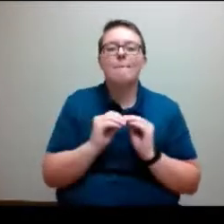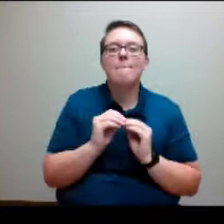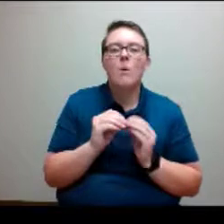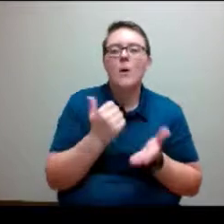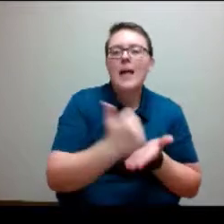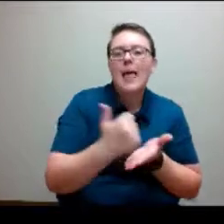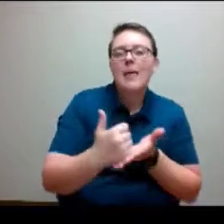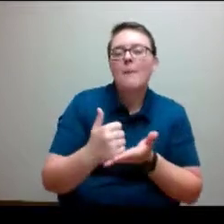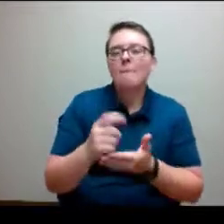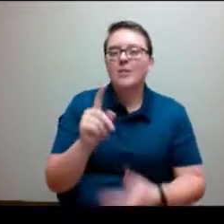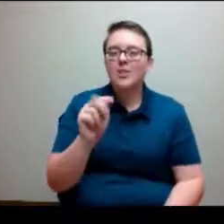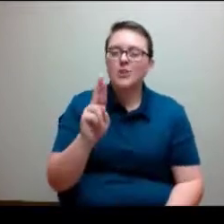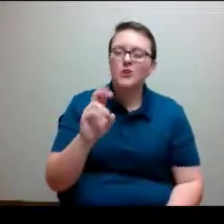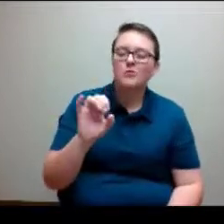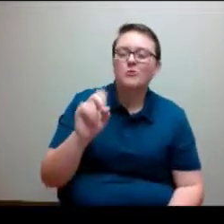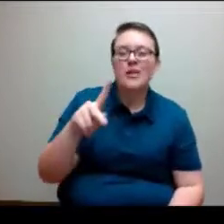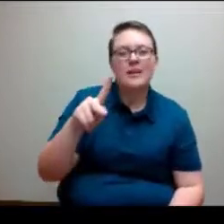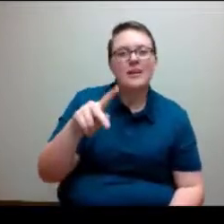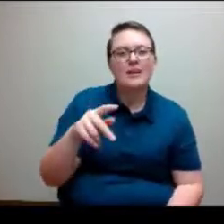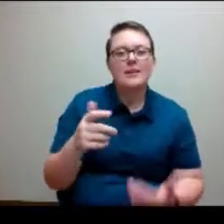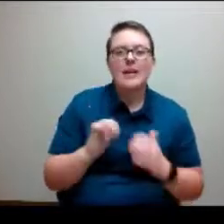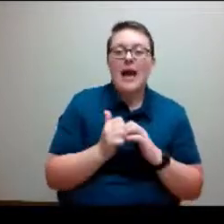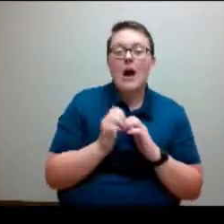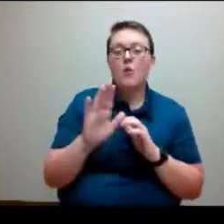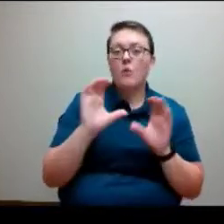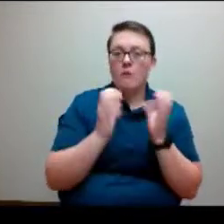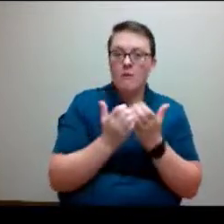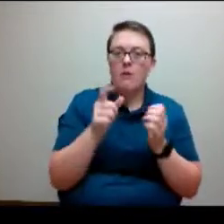how to uphold it in your classroom.